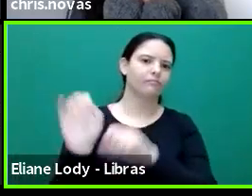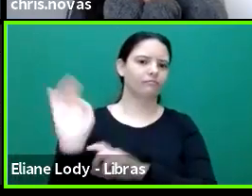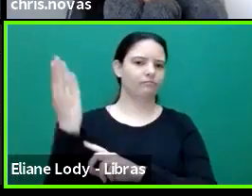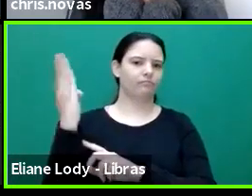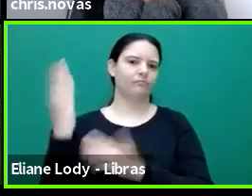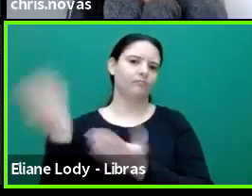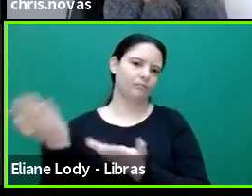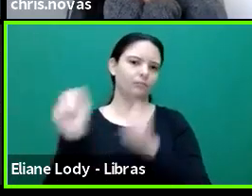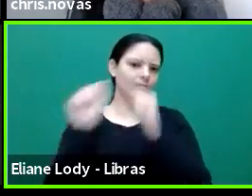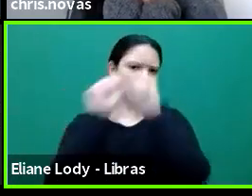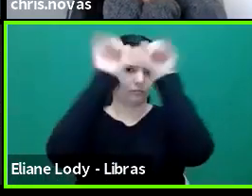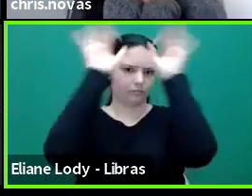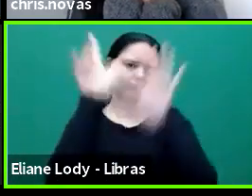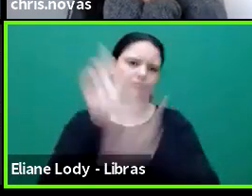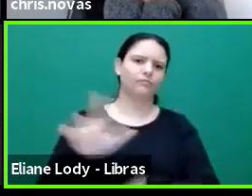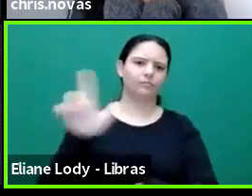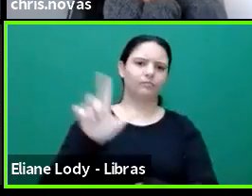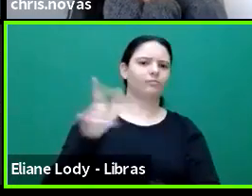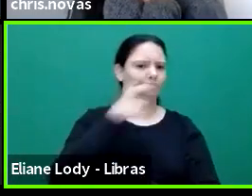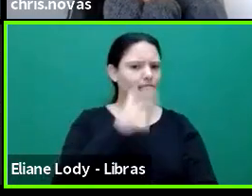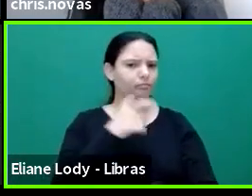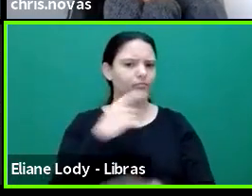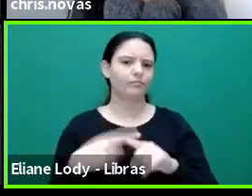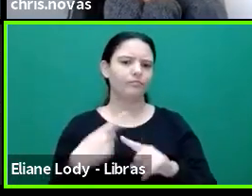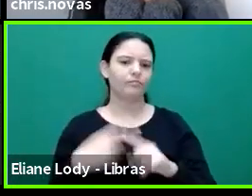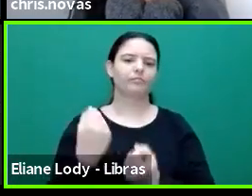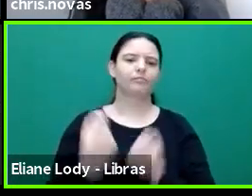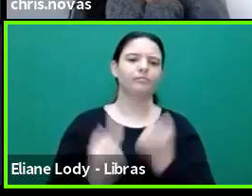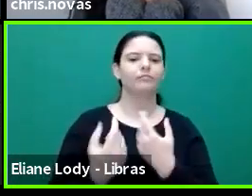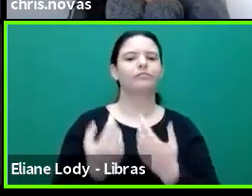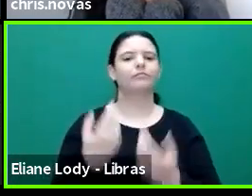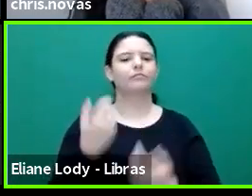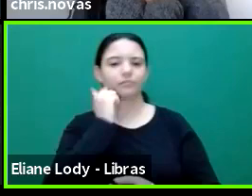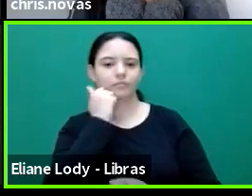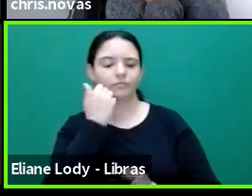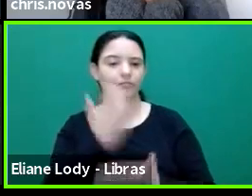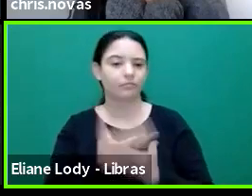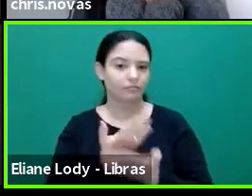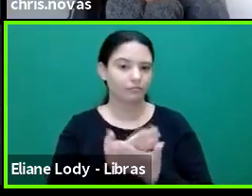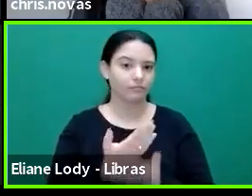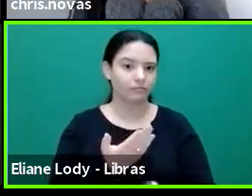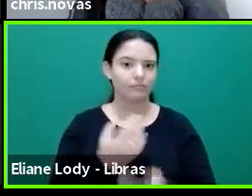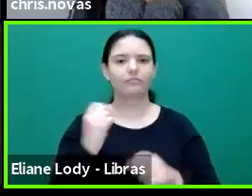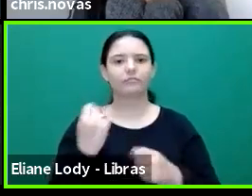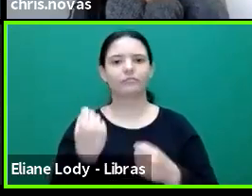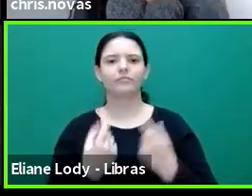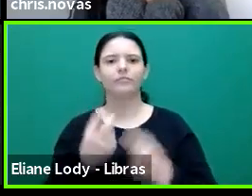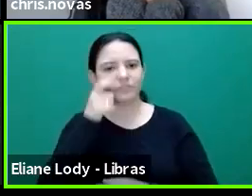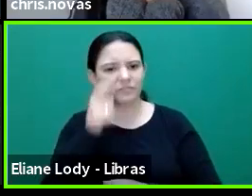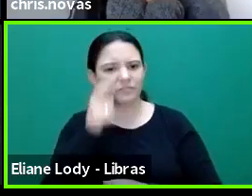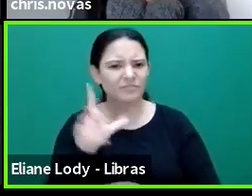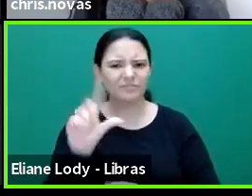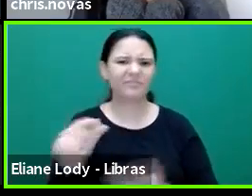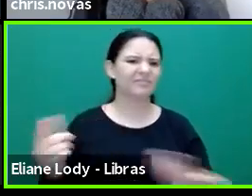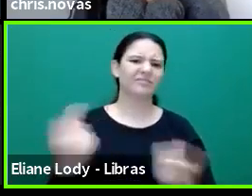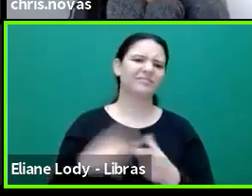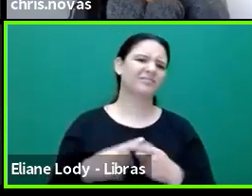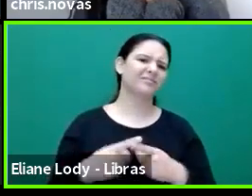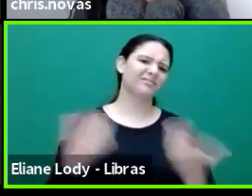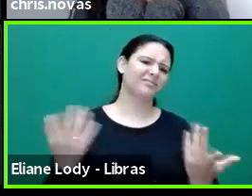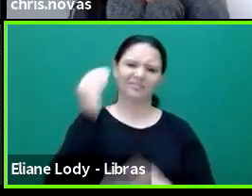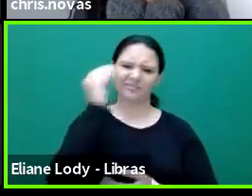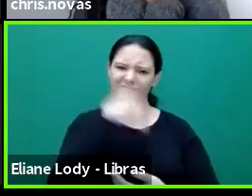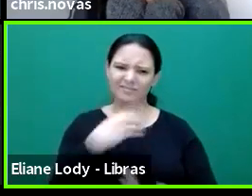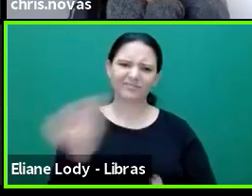They were some of her least favorite classes until she got into advanced labs in college. So I don't know if that addresses your